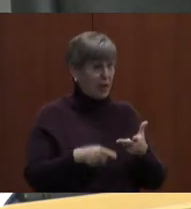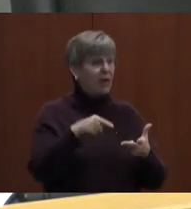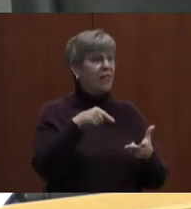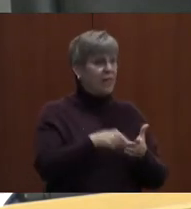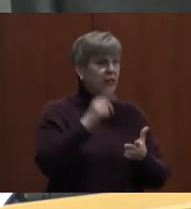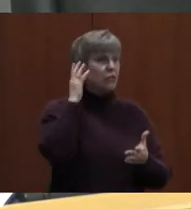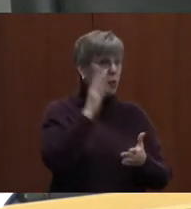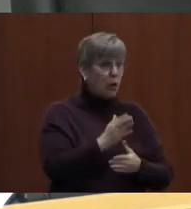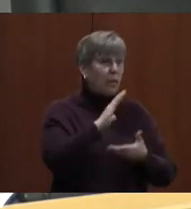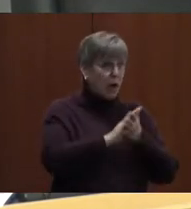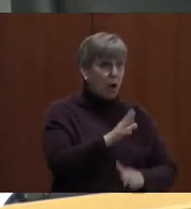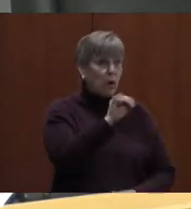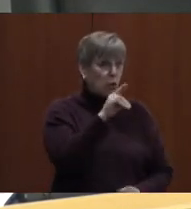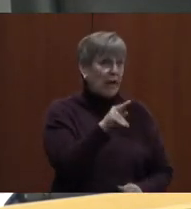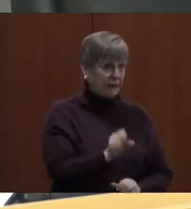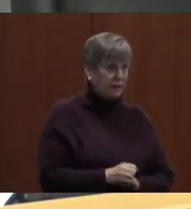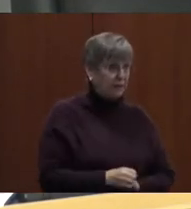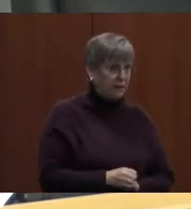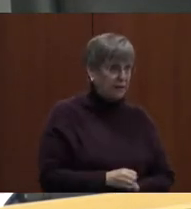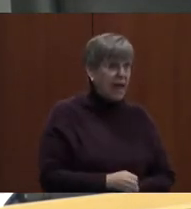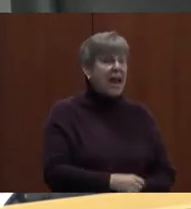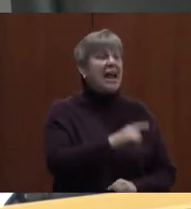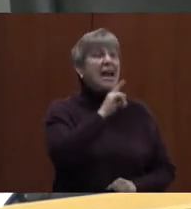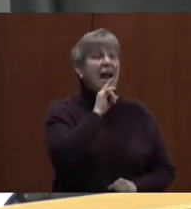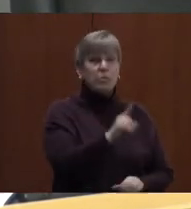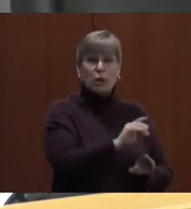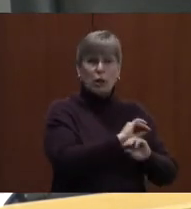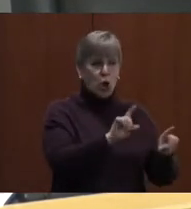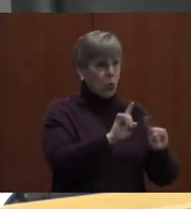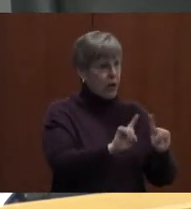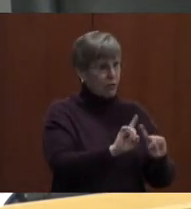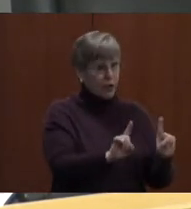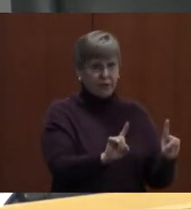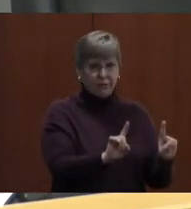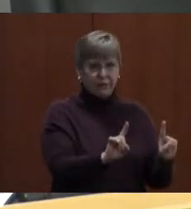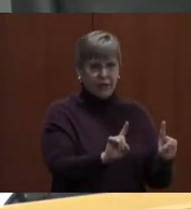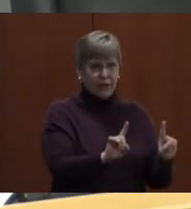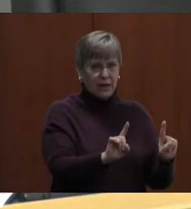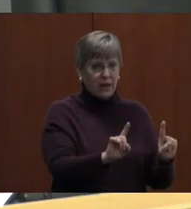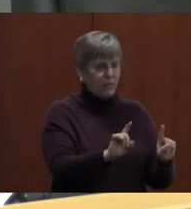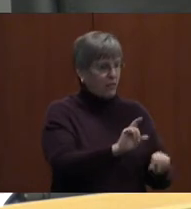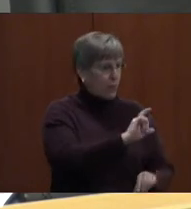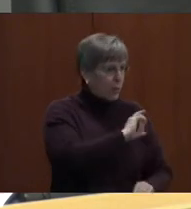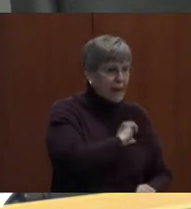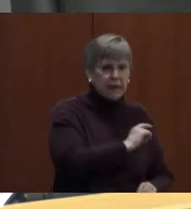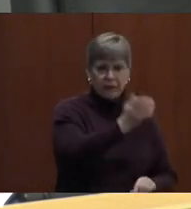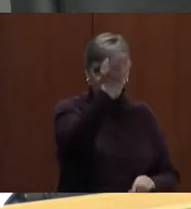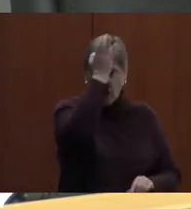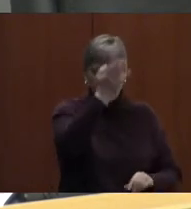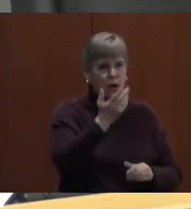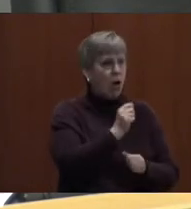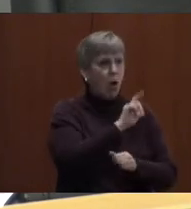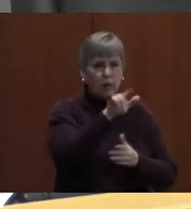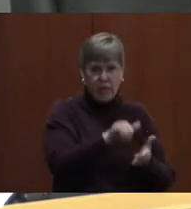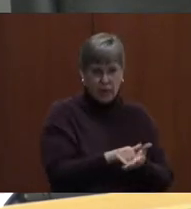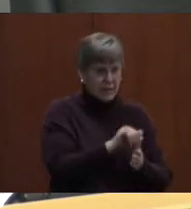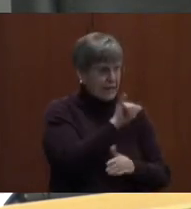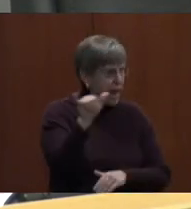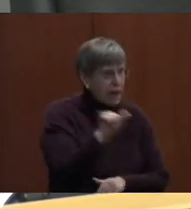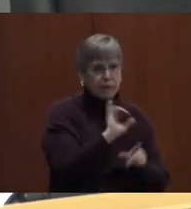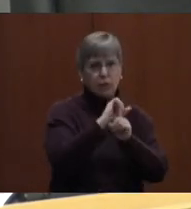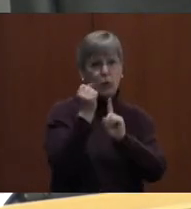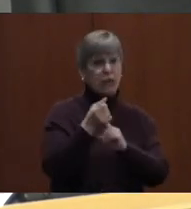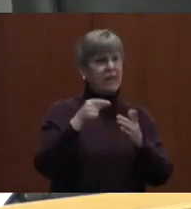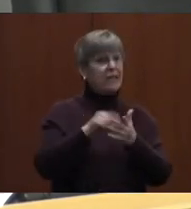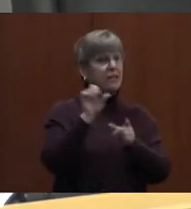will be a crisis. It is absolutely no different, and we all value our police officers and our firefighters, but this situation